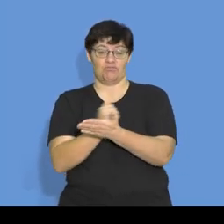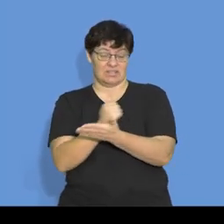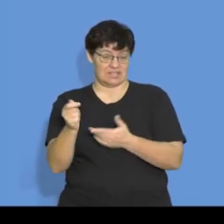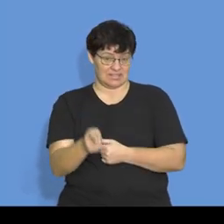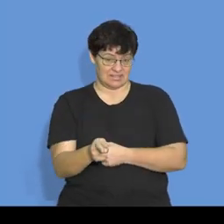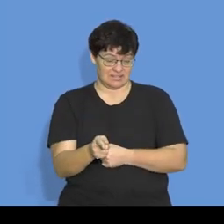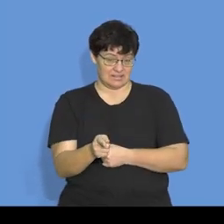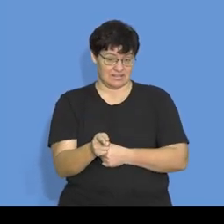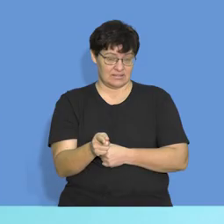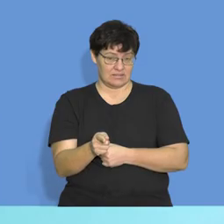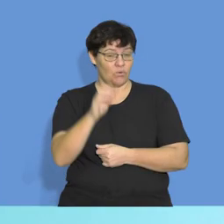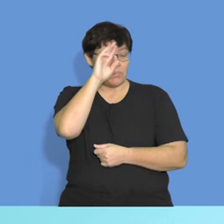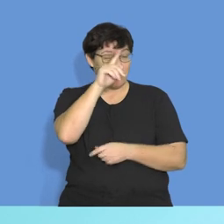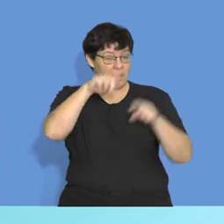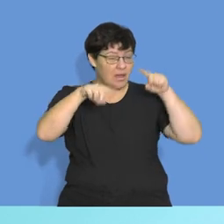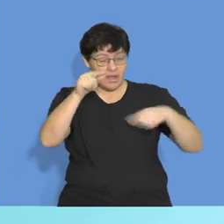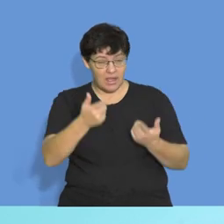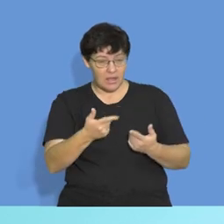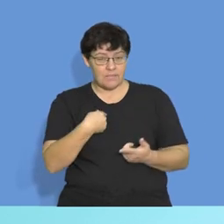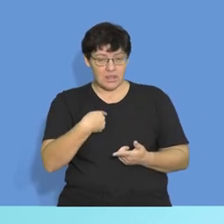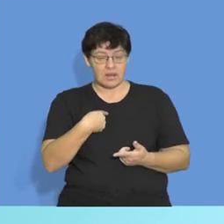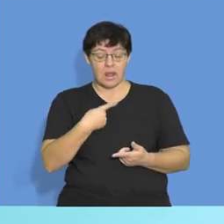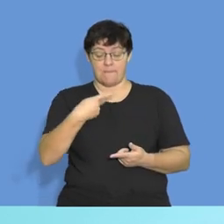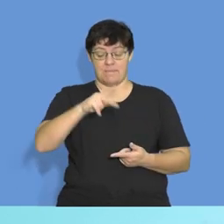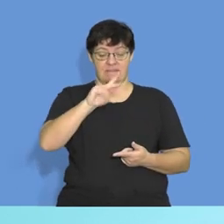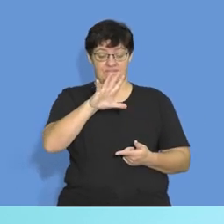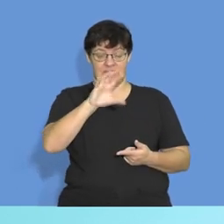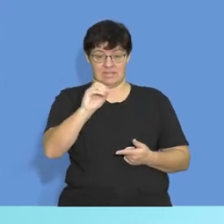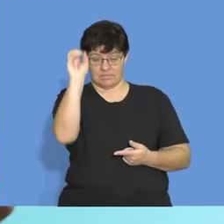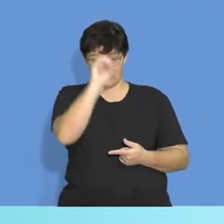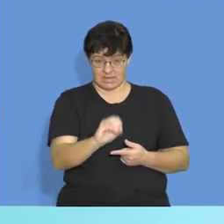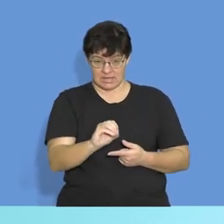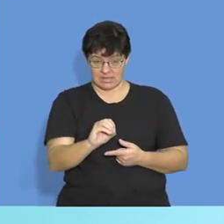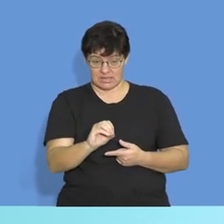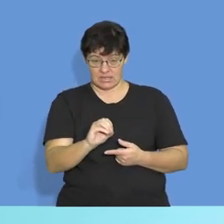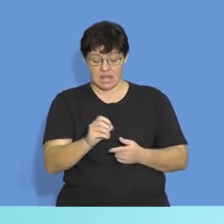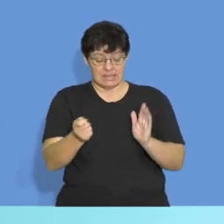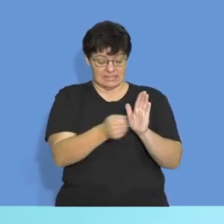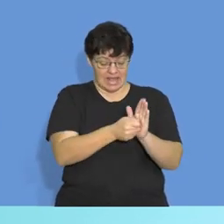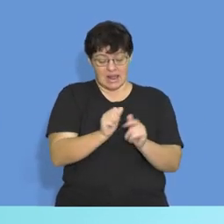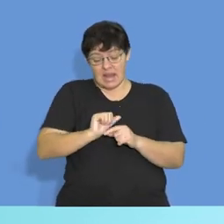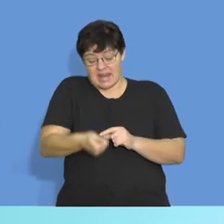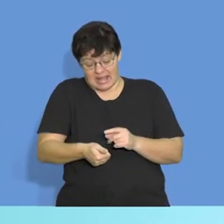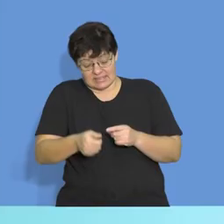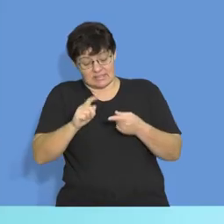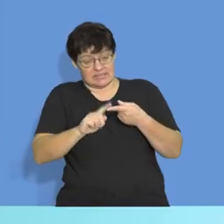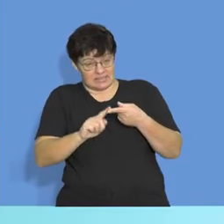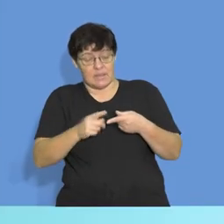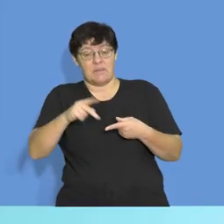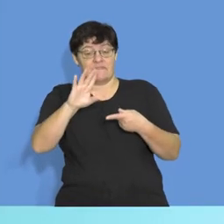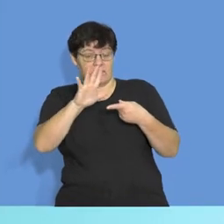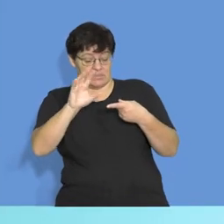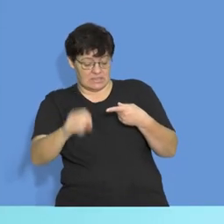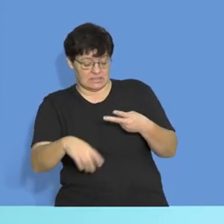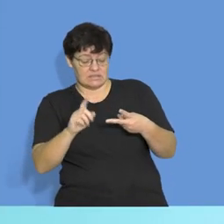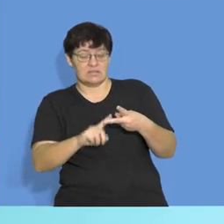remember what was the trend? They pay you 50% in the month after the month of sale. Thereafter they pay you an